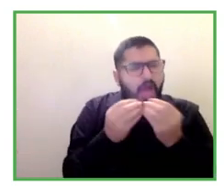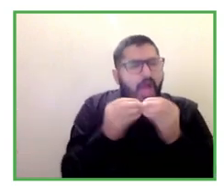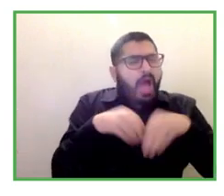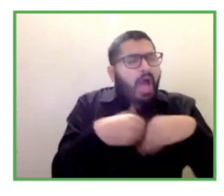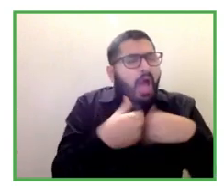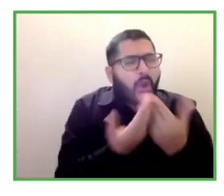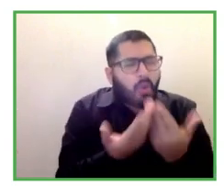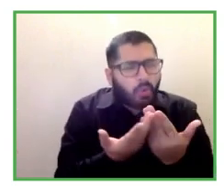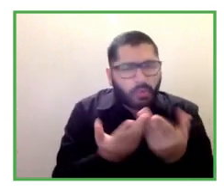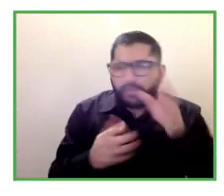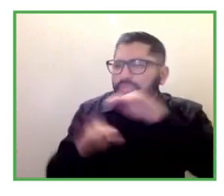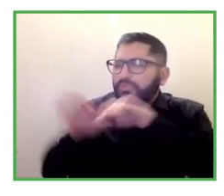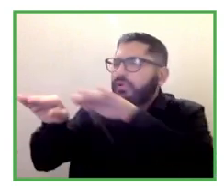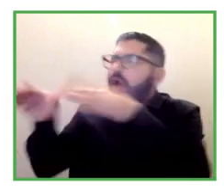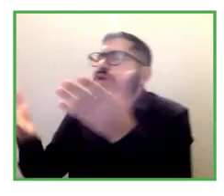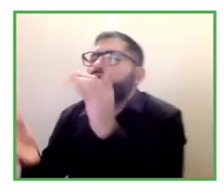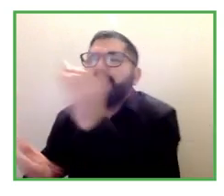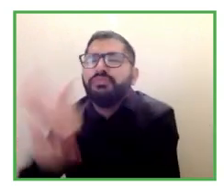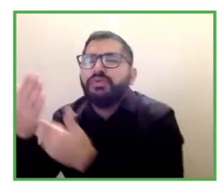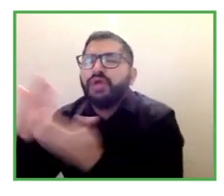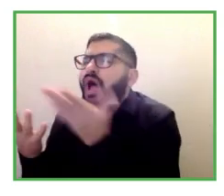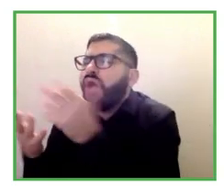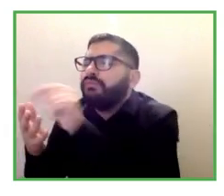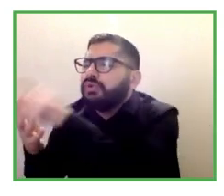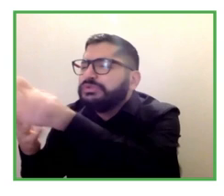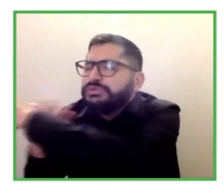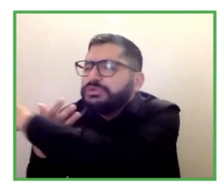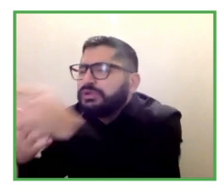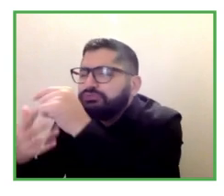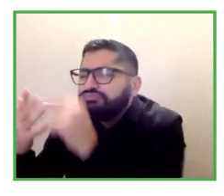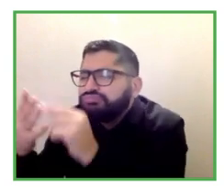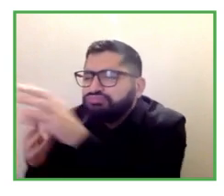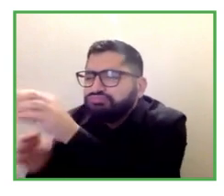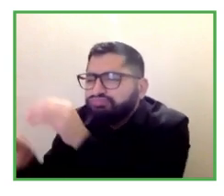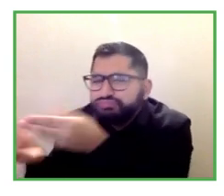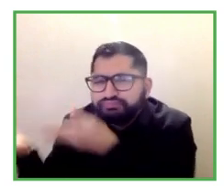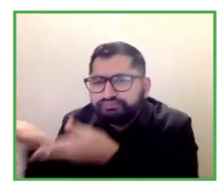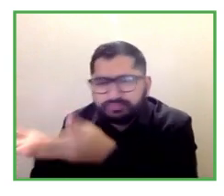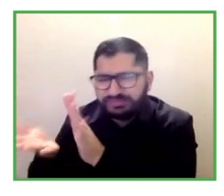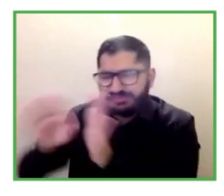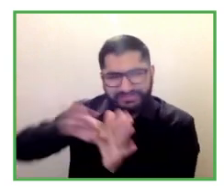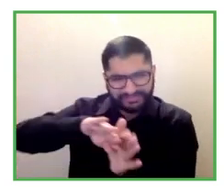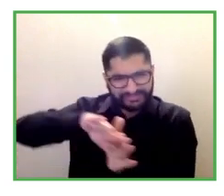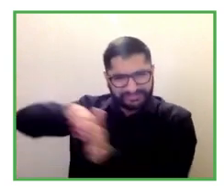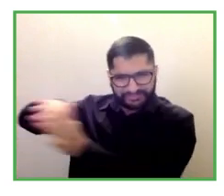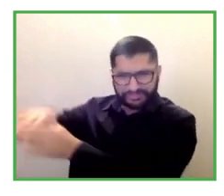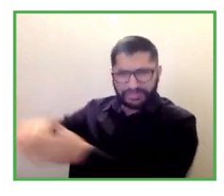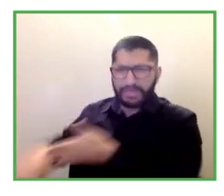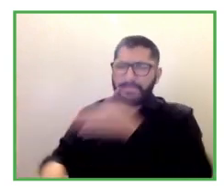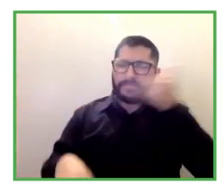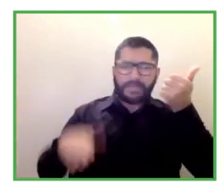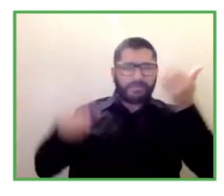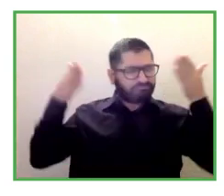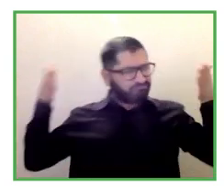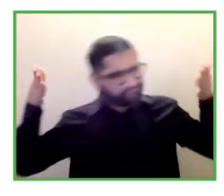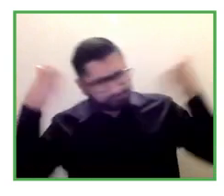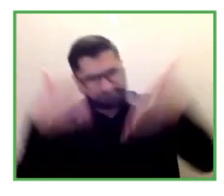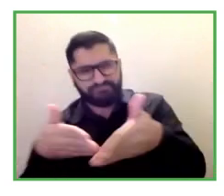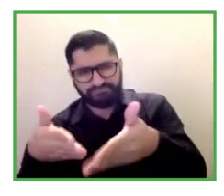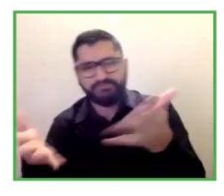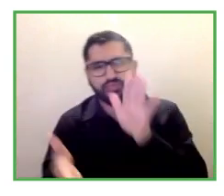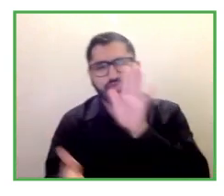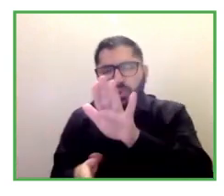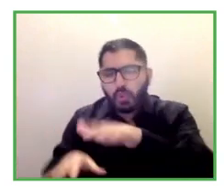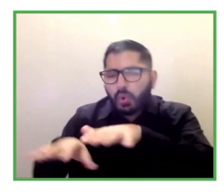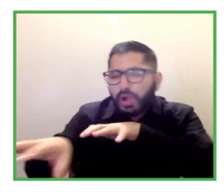um it's more important for them to be focusing on what the practical things they need to put in place um are in order for that individual